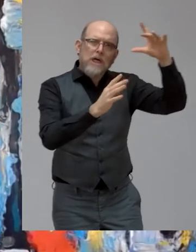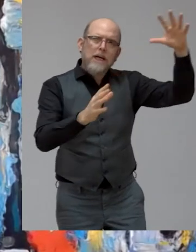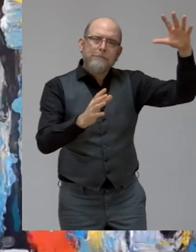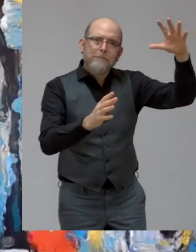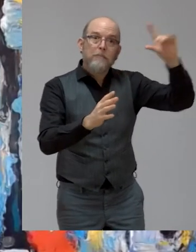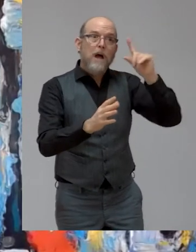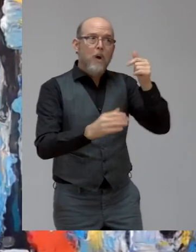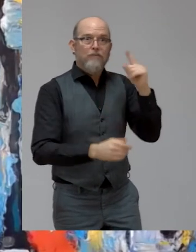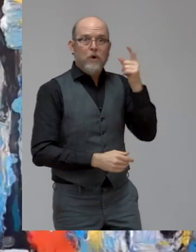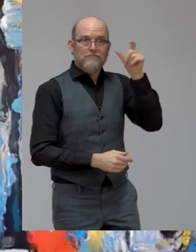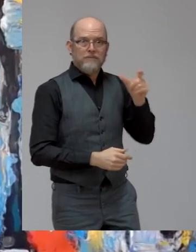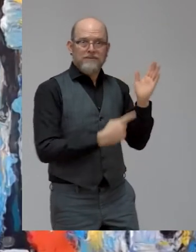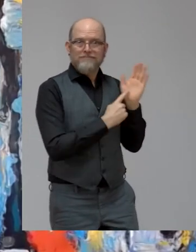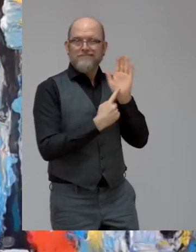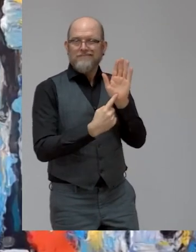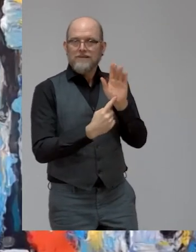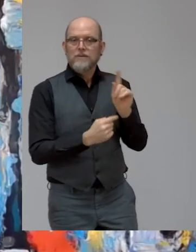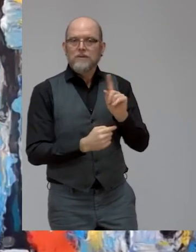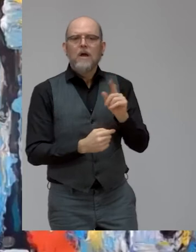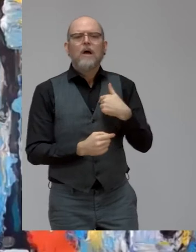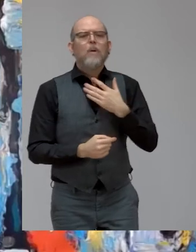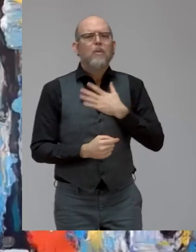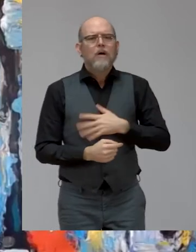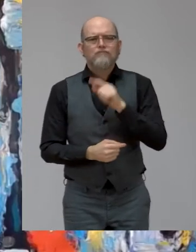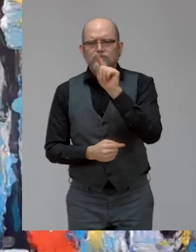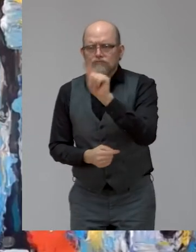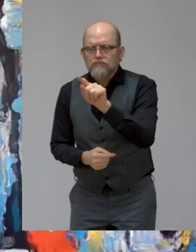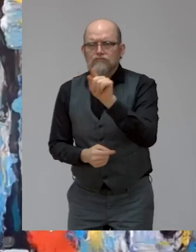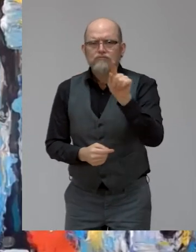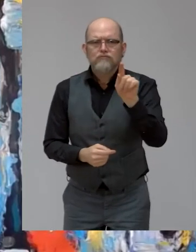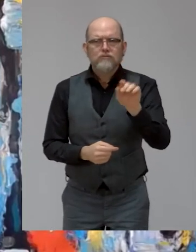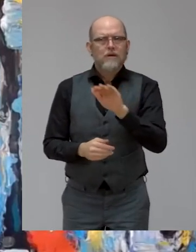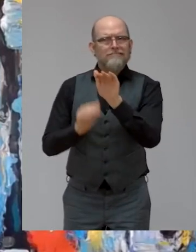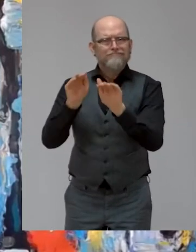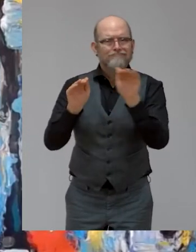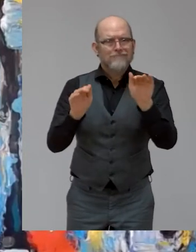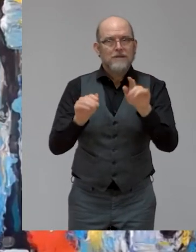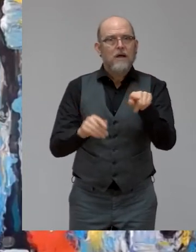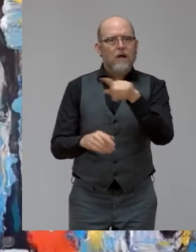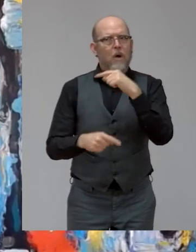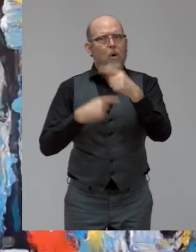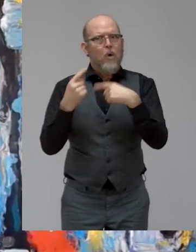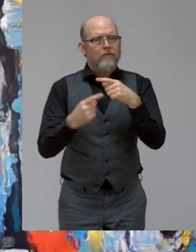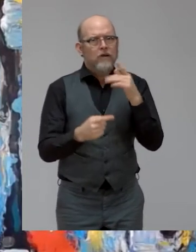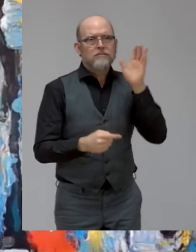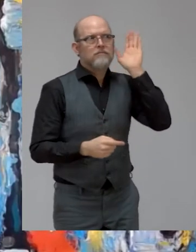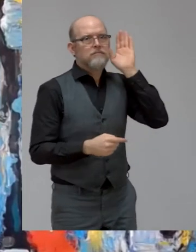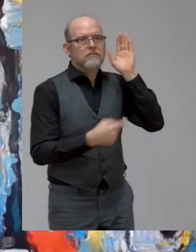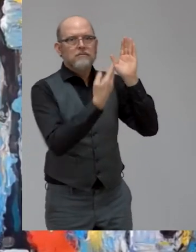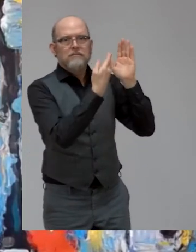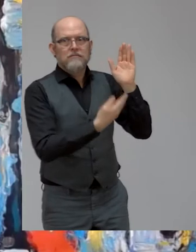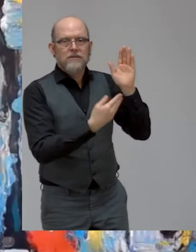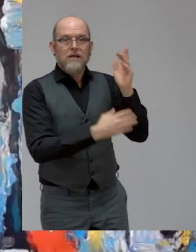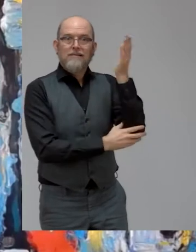to each and every one of you. Many times we sit in audiences hearing amazing speakers and not really believing